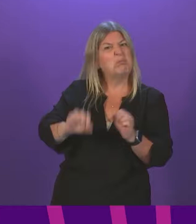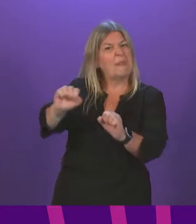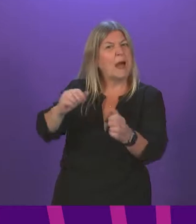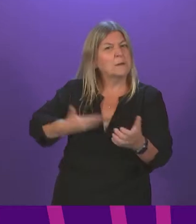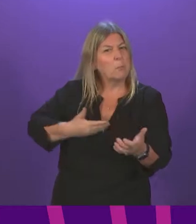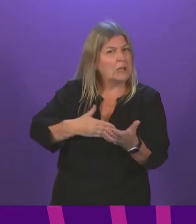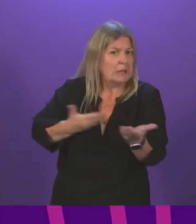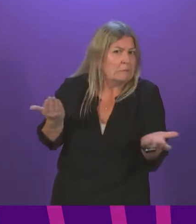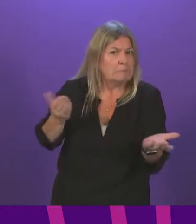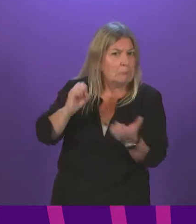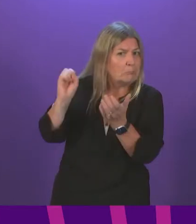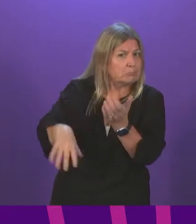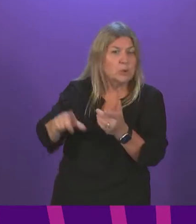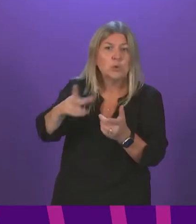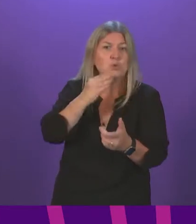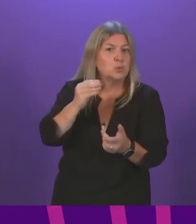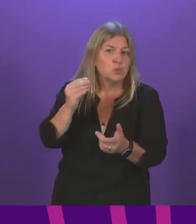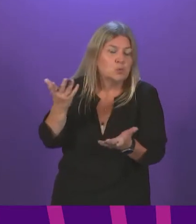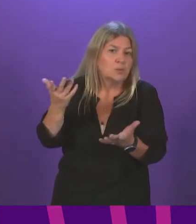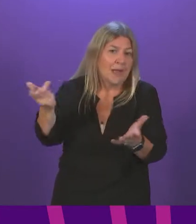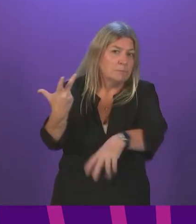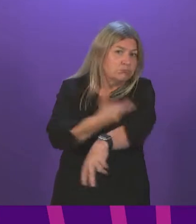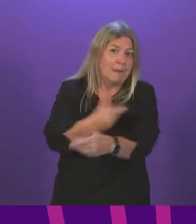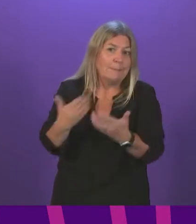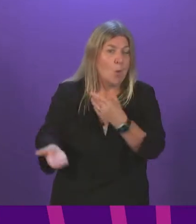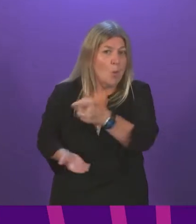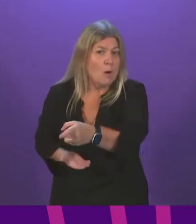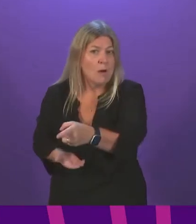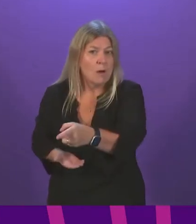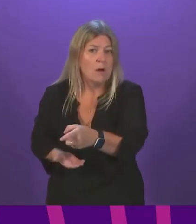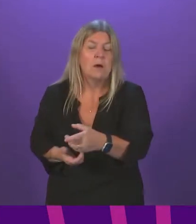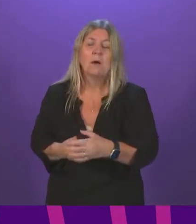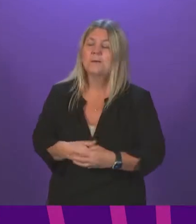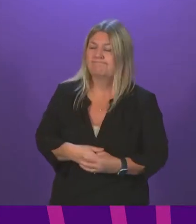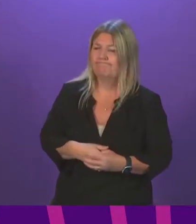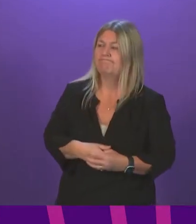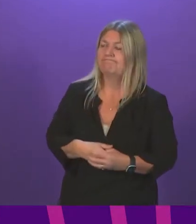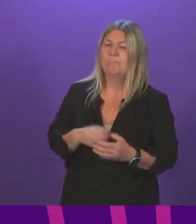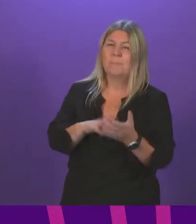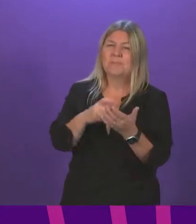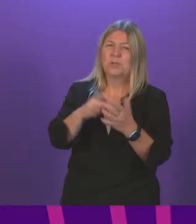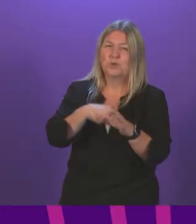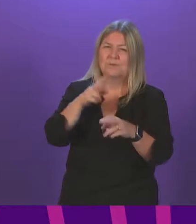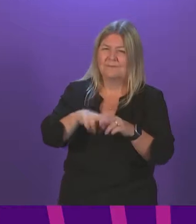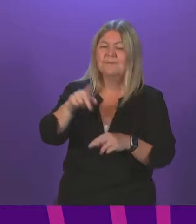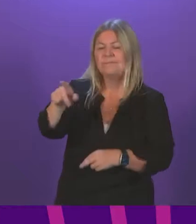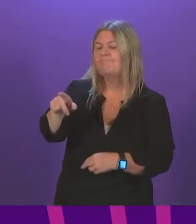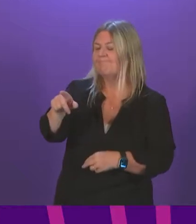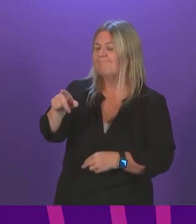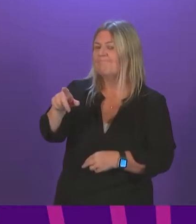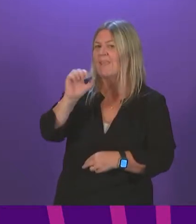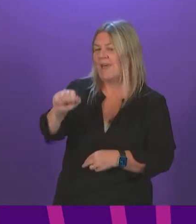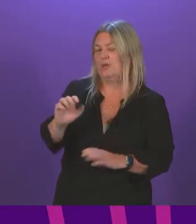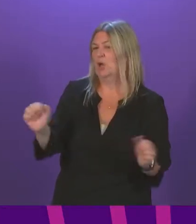Cabinet Secretary, Hamza Youssef. The decision to terminate Valneva's contract was one taken unilaterally by the UK Government.